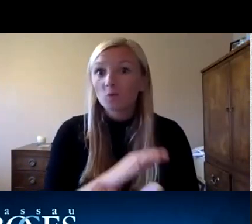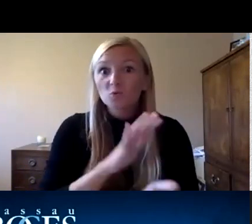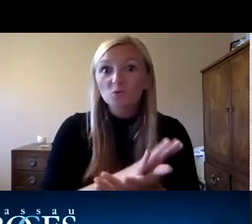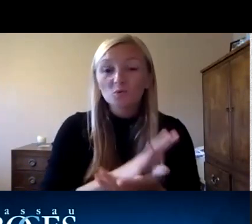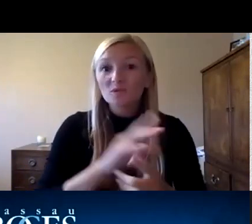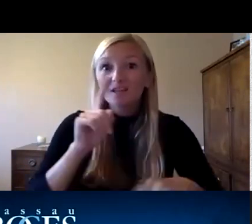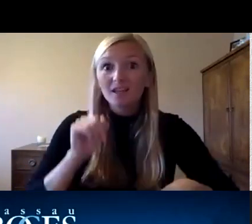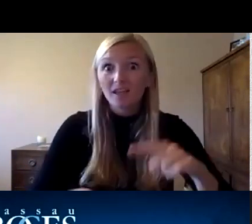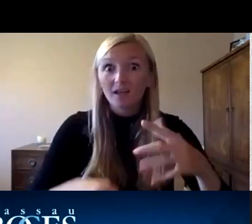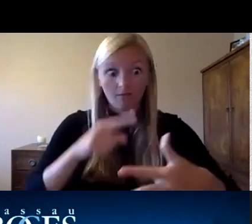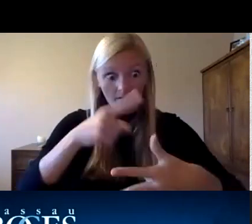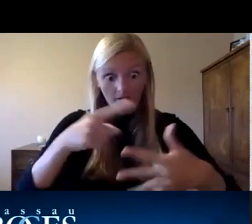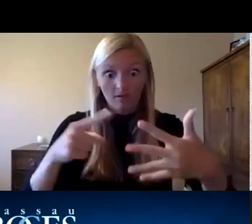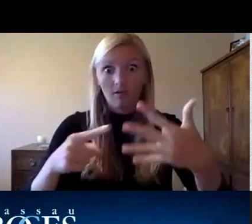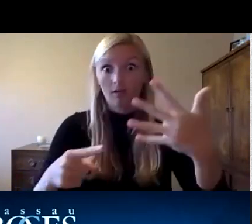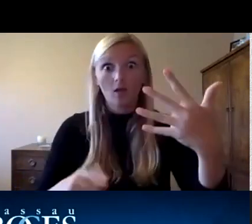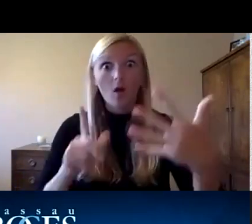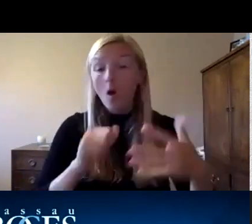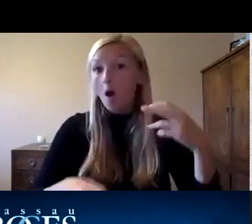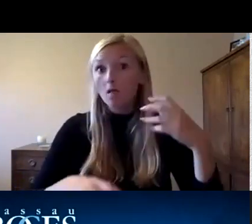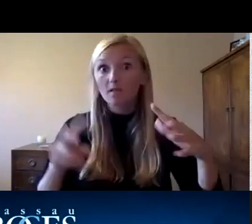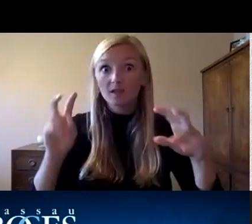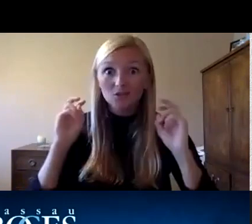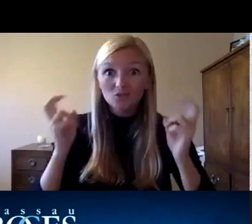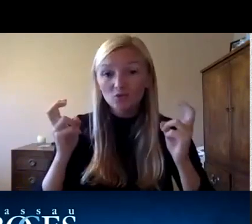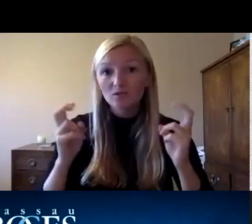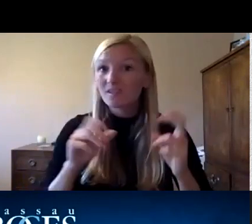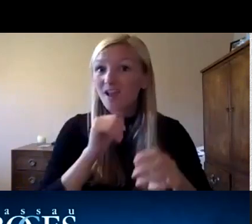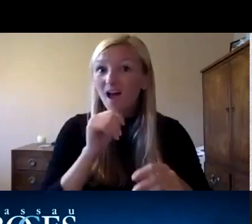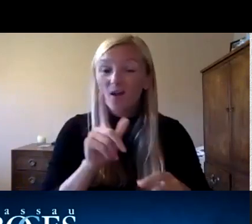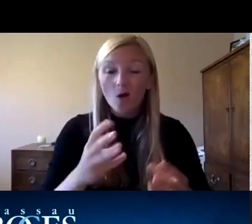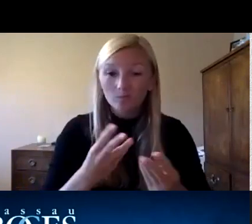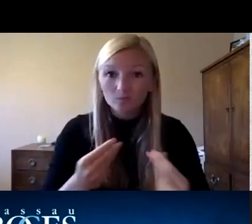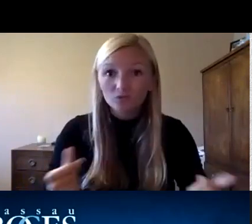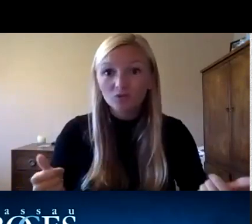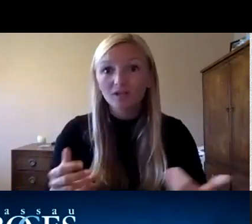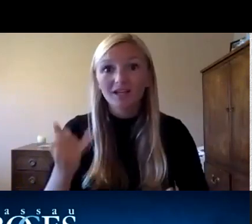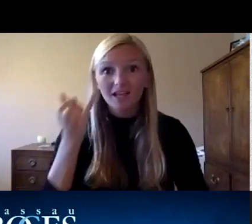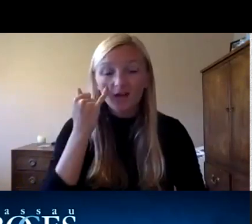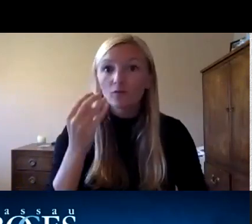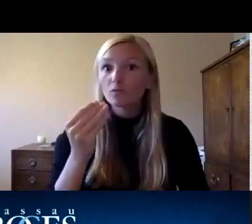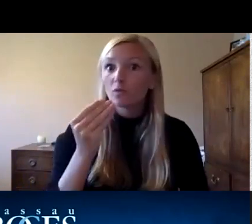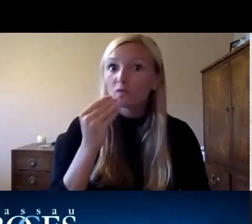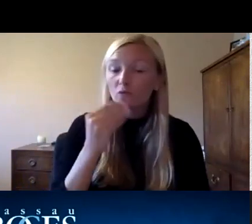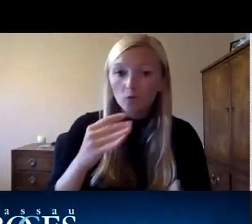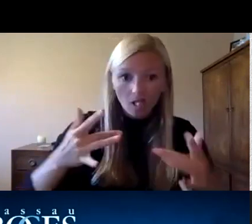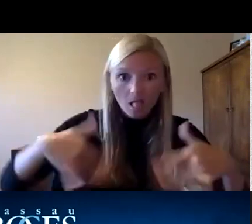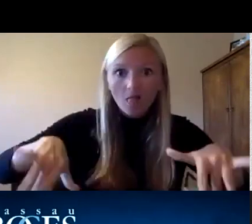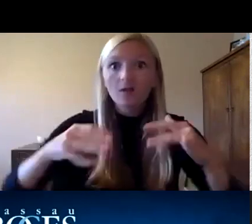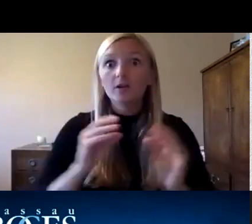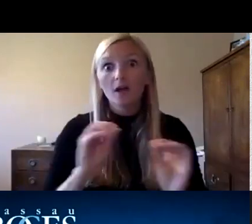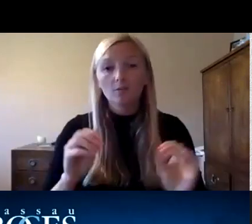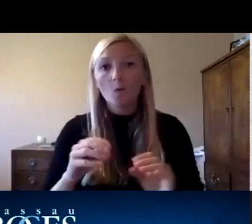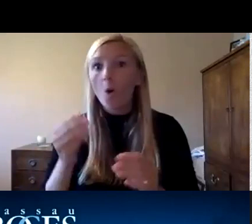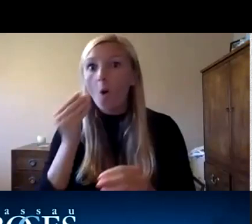all of the issues and ailments that our society is suffering from if we have food deserts if we've got issues like homelessness